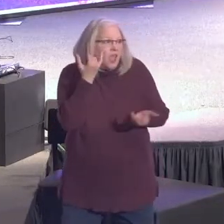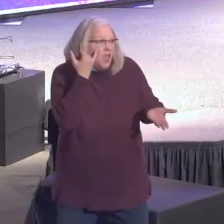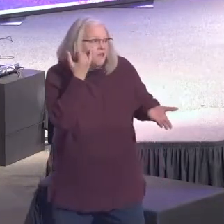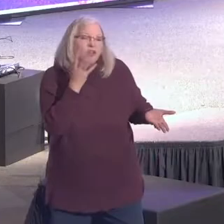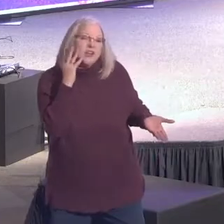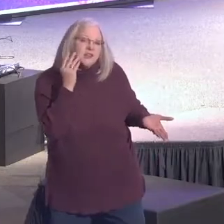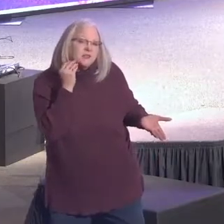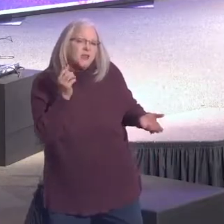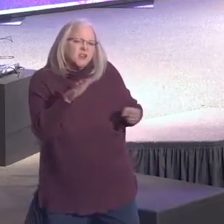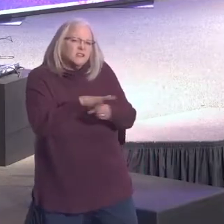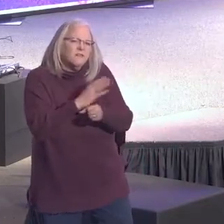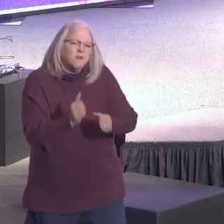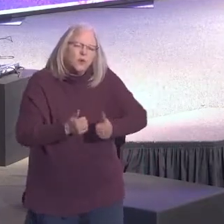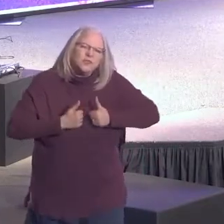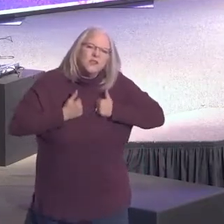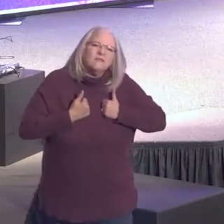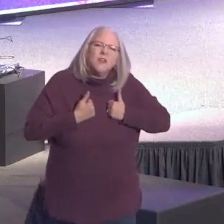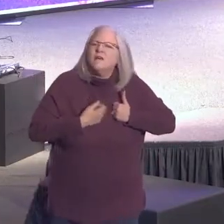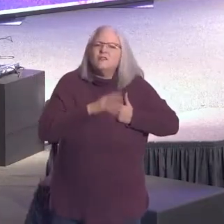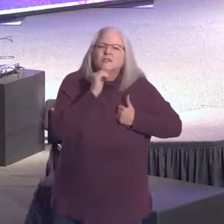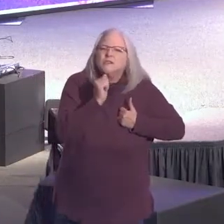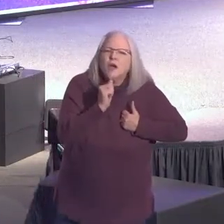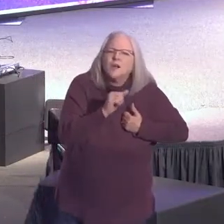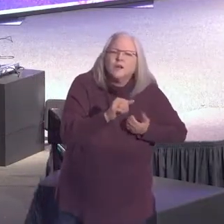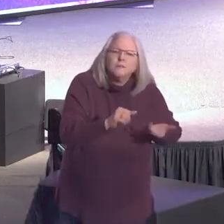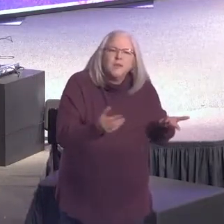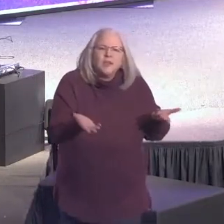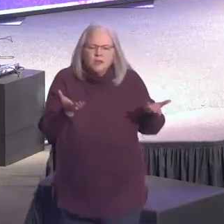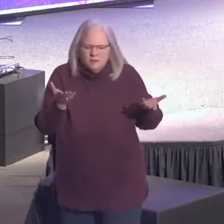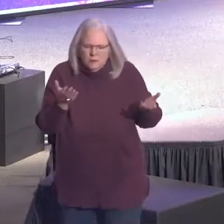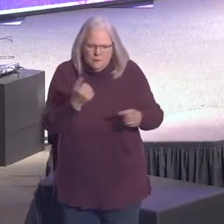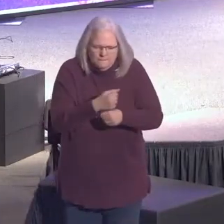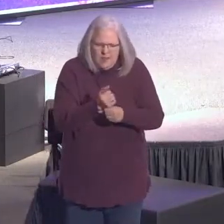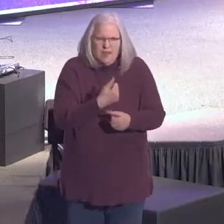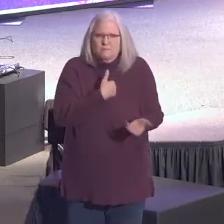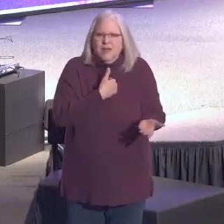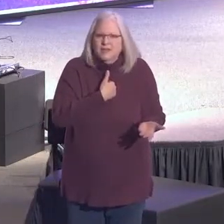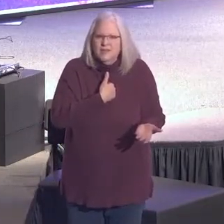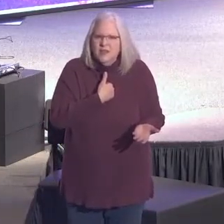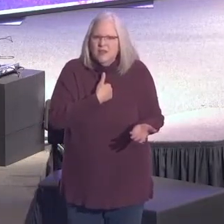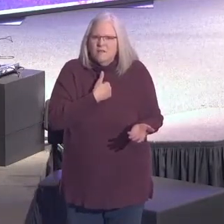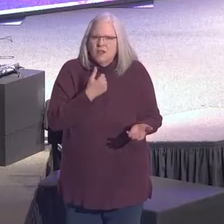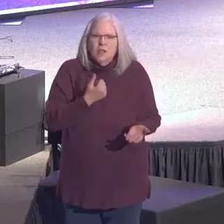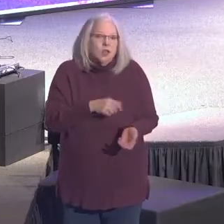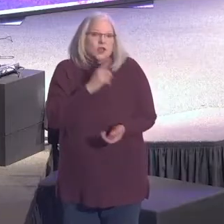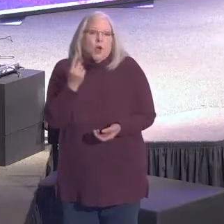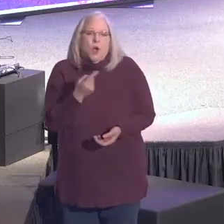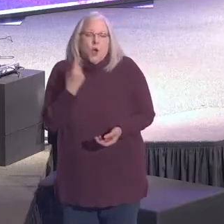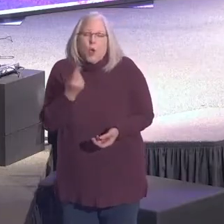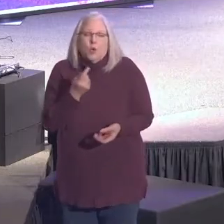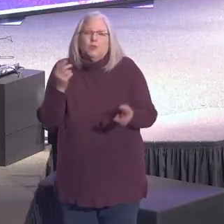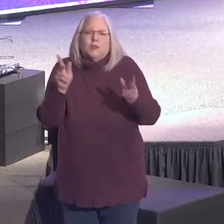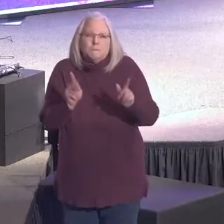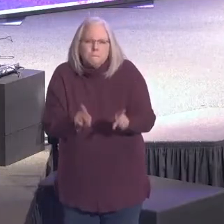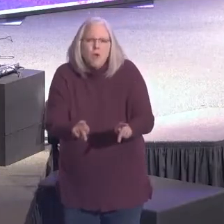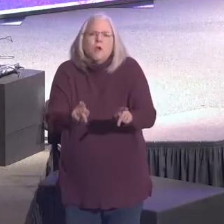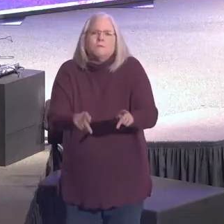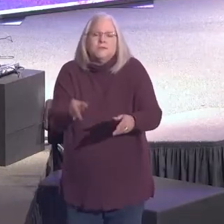the fullness of life, it is not going to be by making yourself the ultimate purpose and priority in your life.